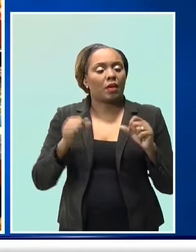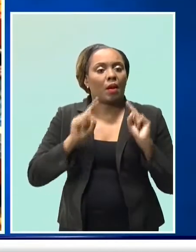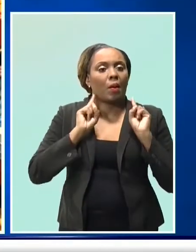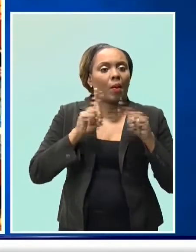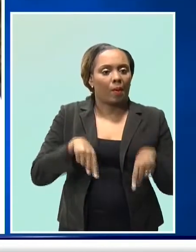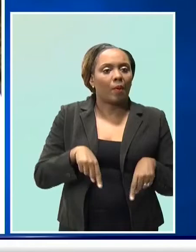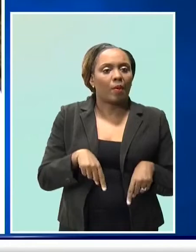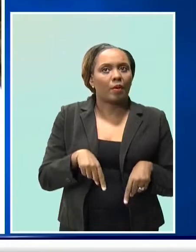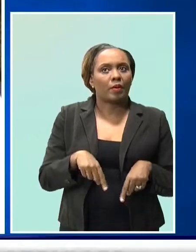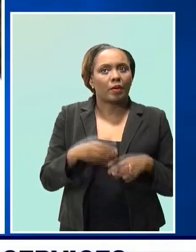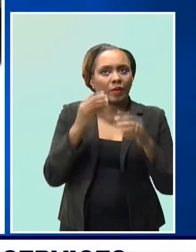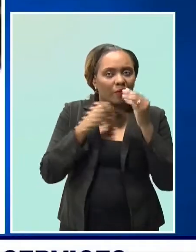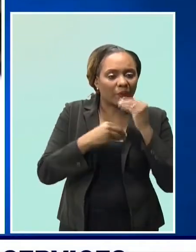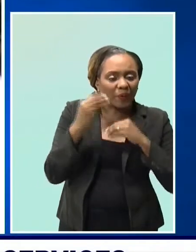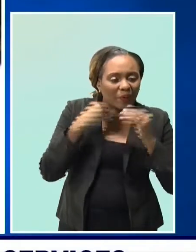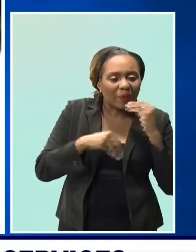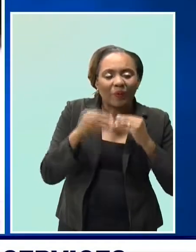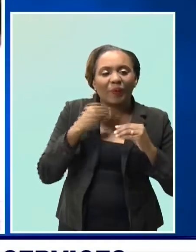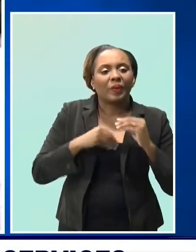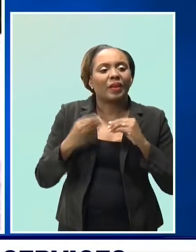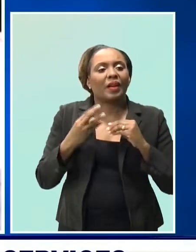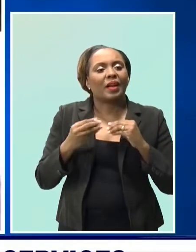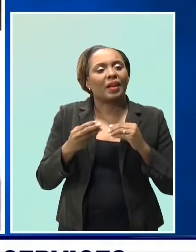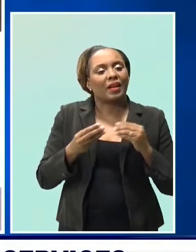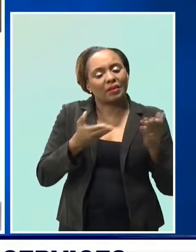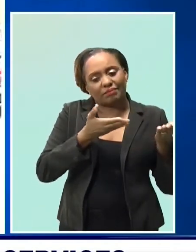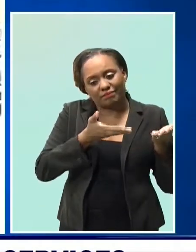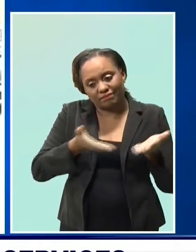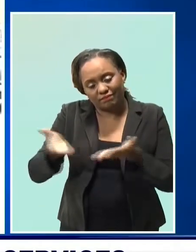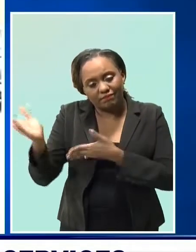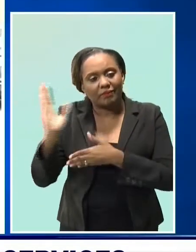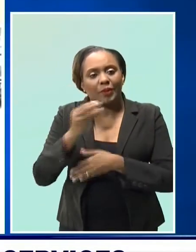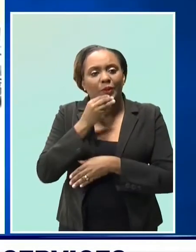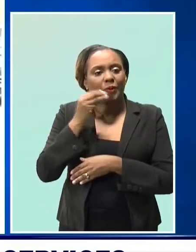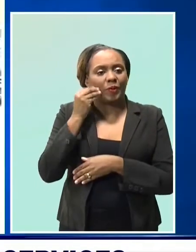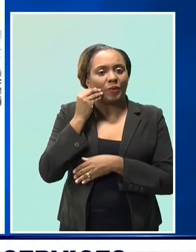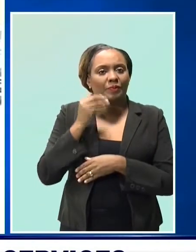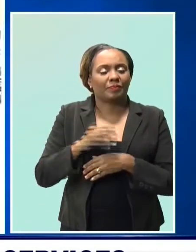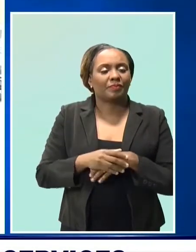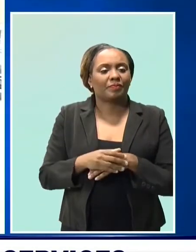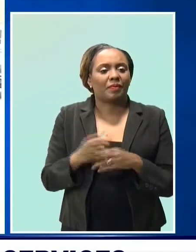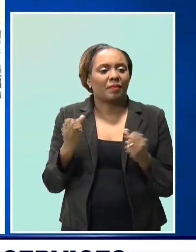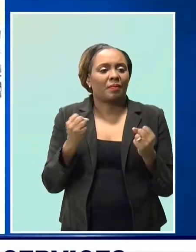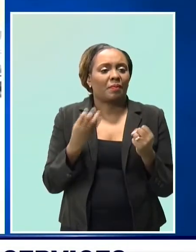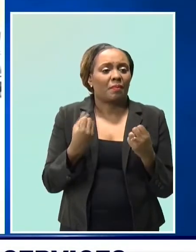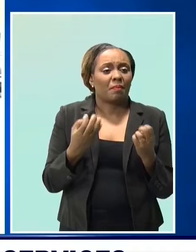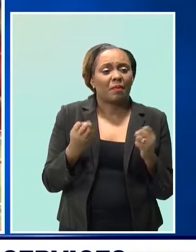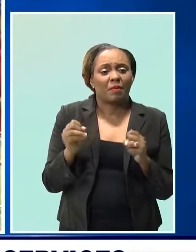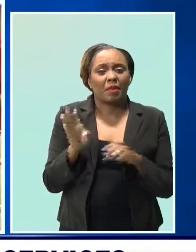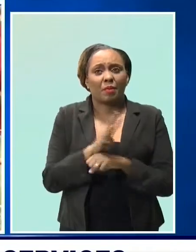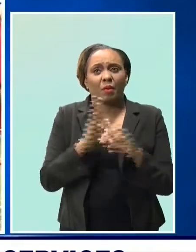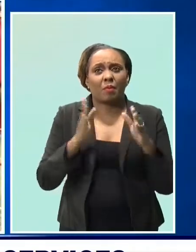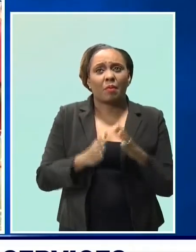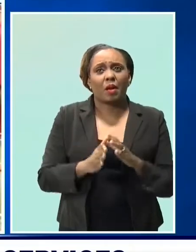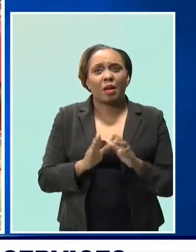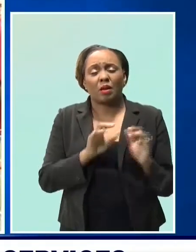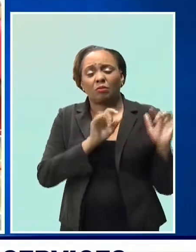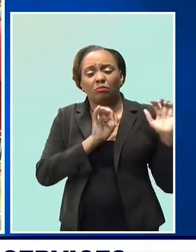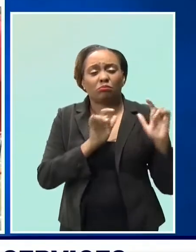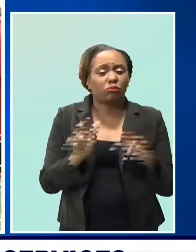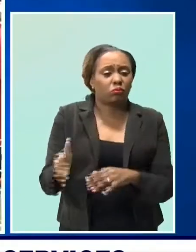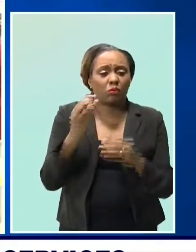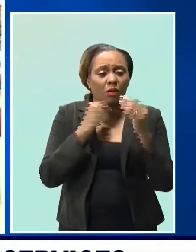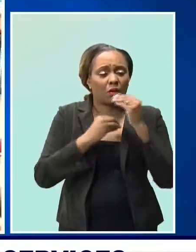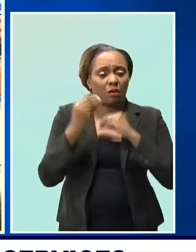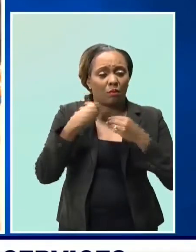groceries and other essentials and delivering them to their homes. With many Barbadians flocking to supermarkets to stock up on food and